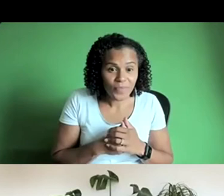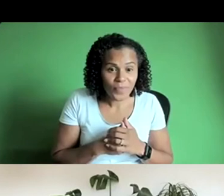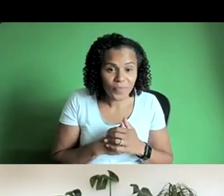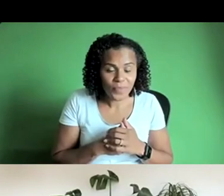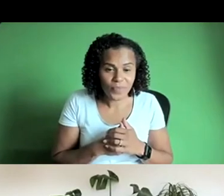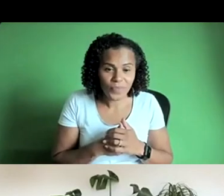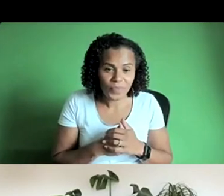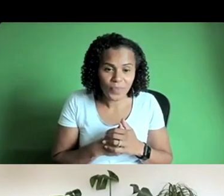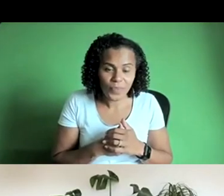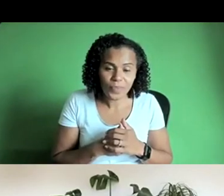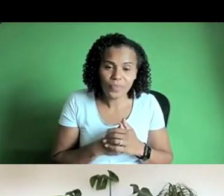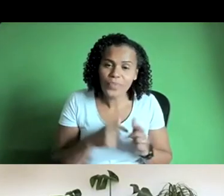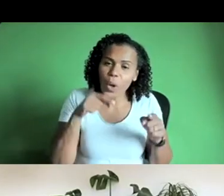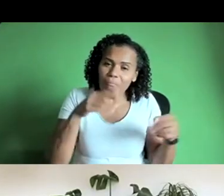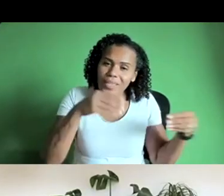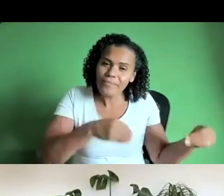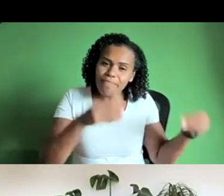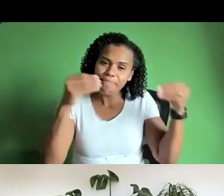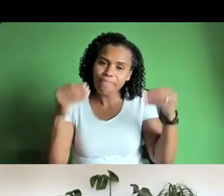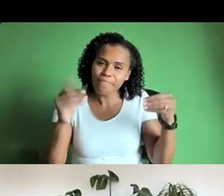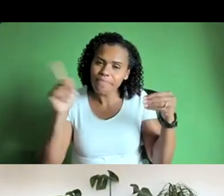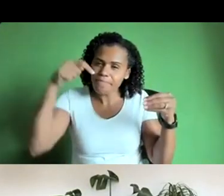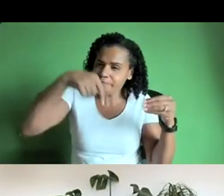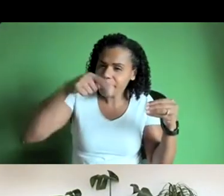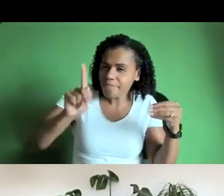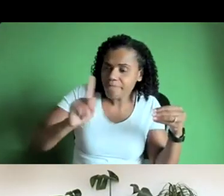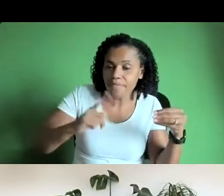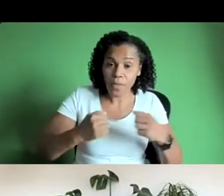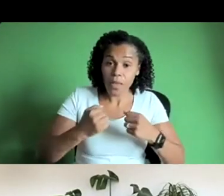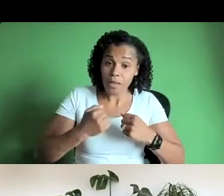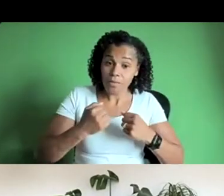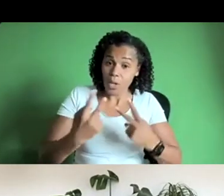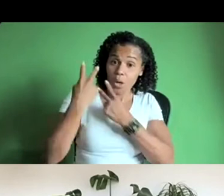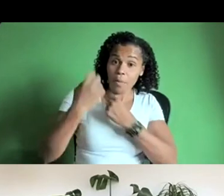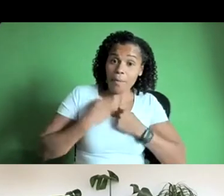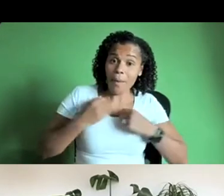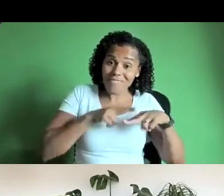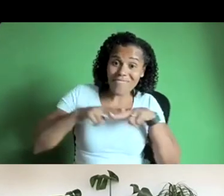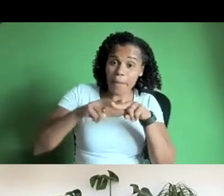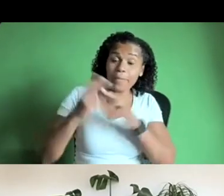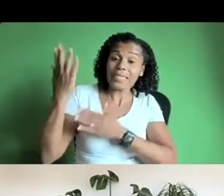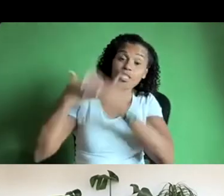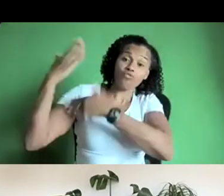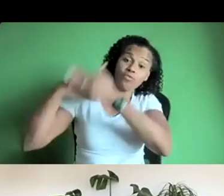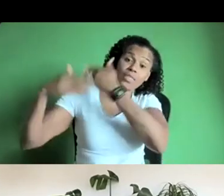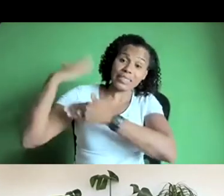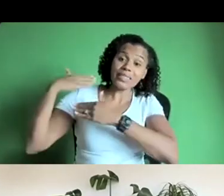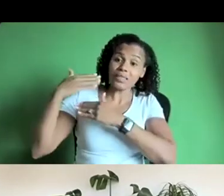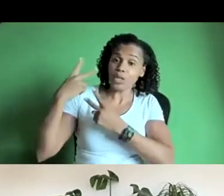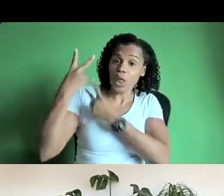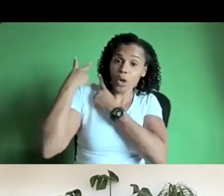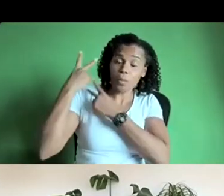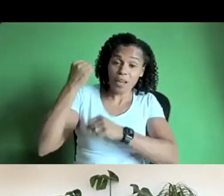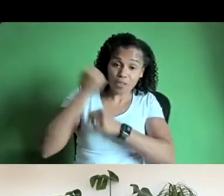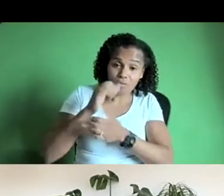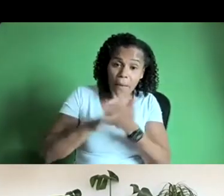and this is all about um about my family heritage but i'll just mention just a moment ago and about my grandparents